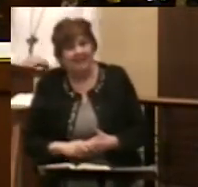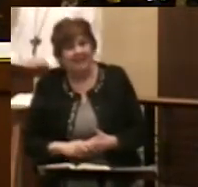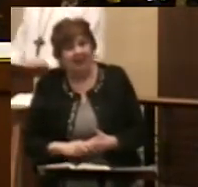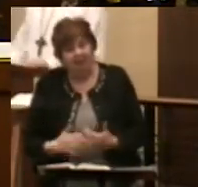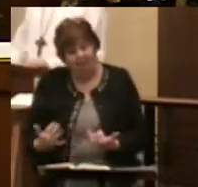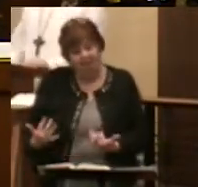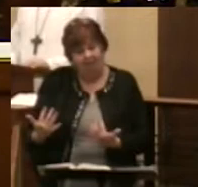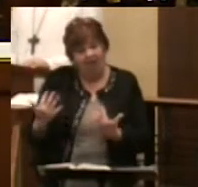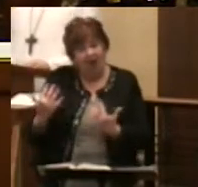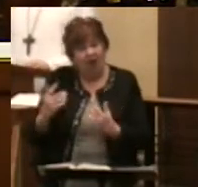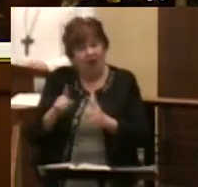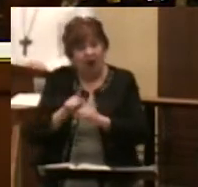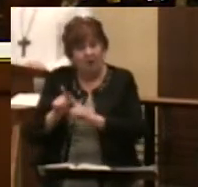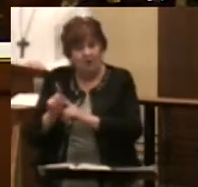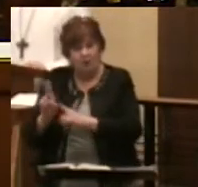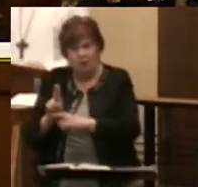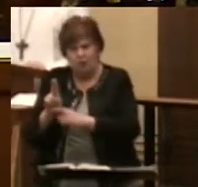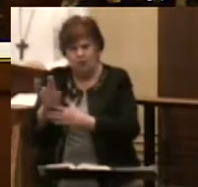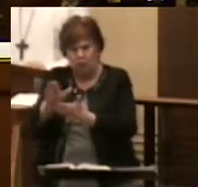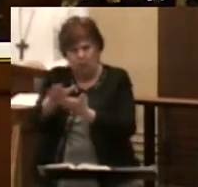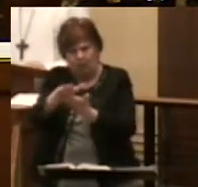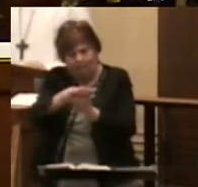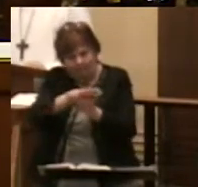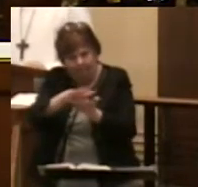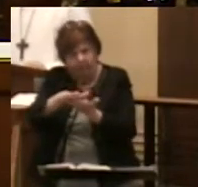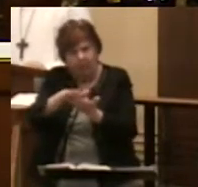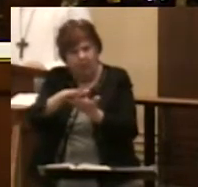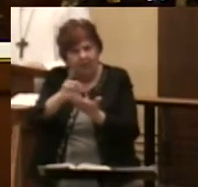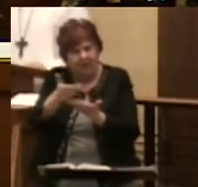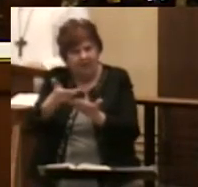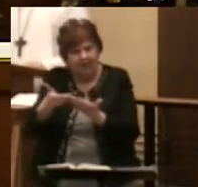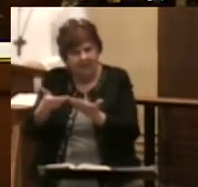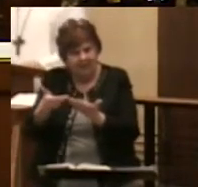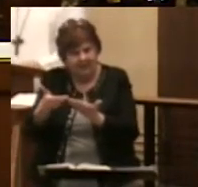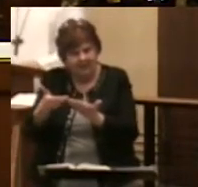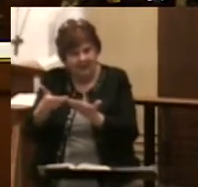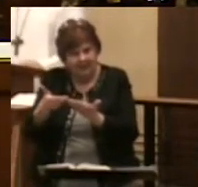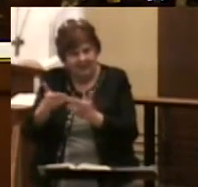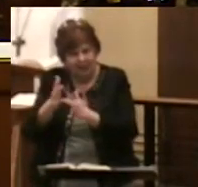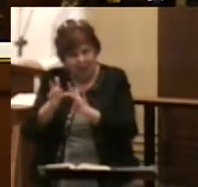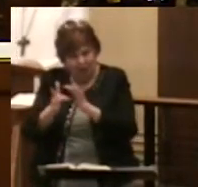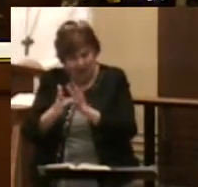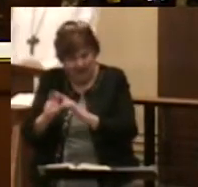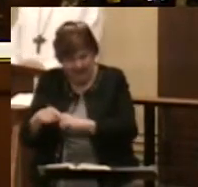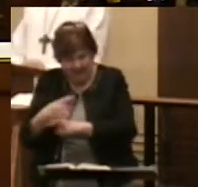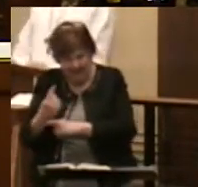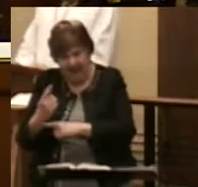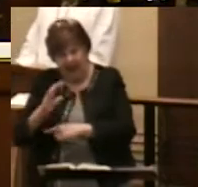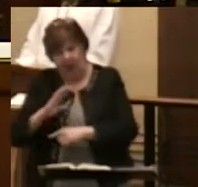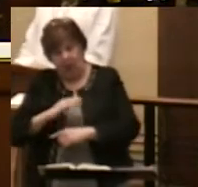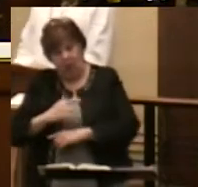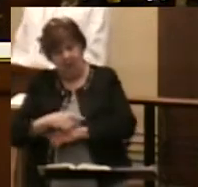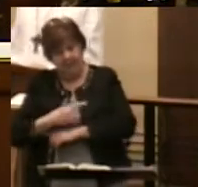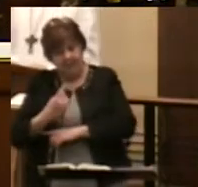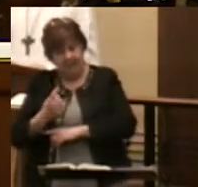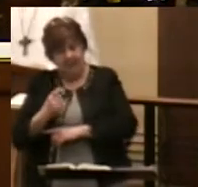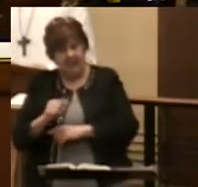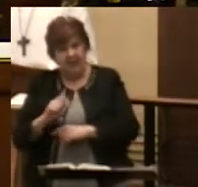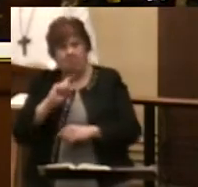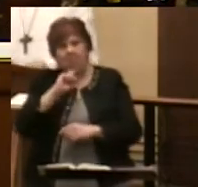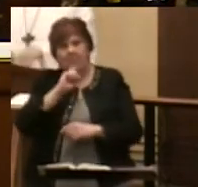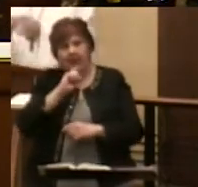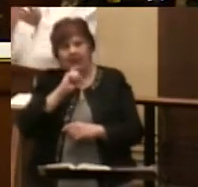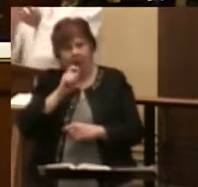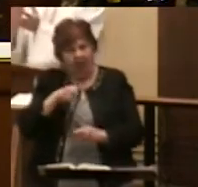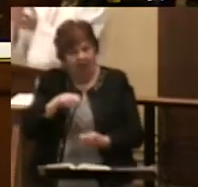Fire also is used to purify things. In Jesus' day and in ours, you can purify metals with